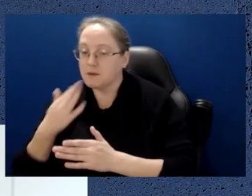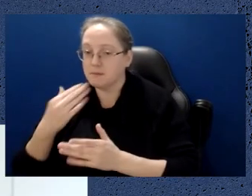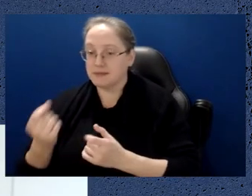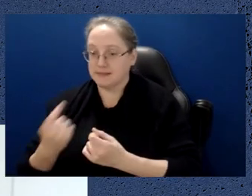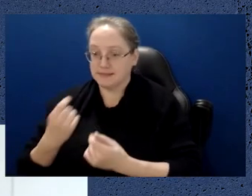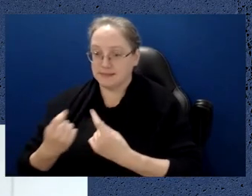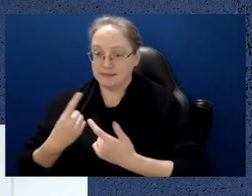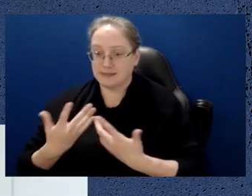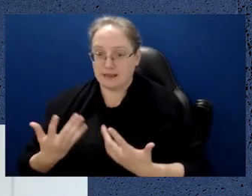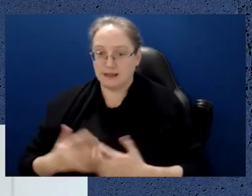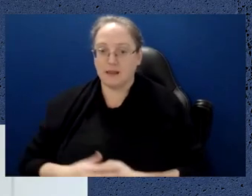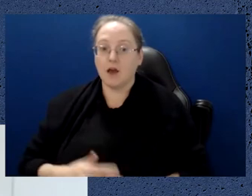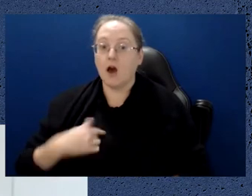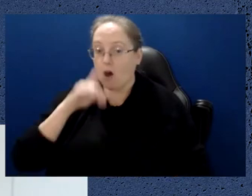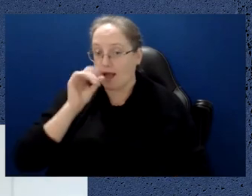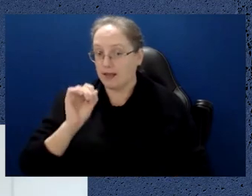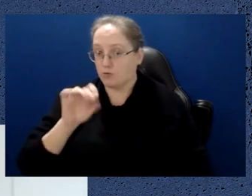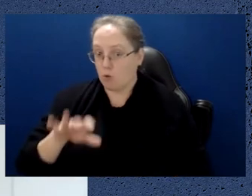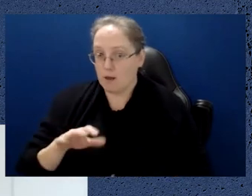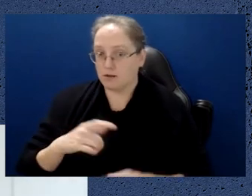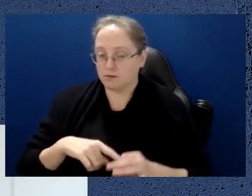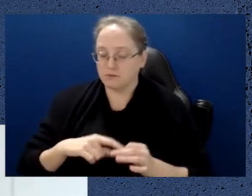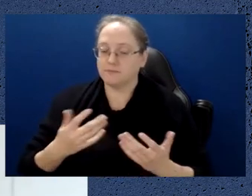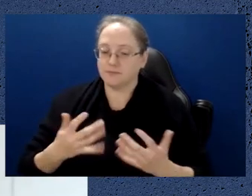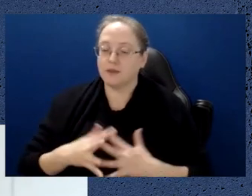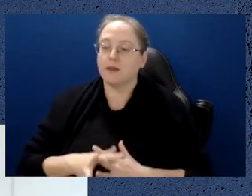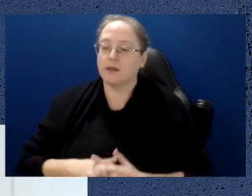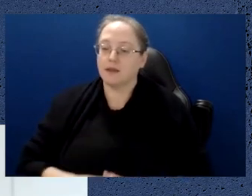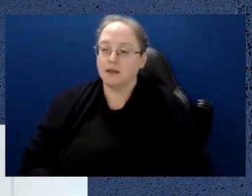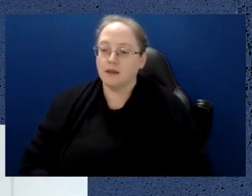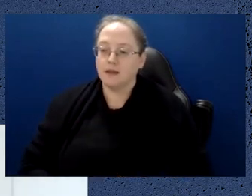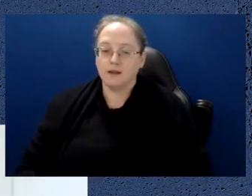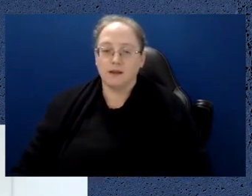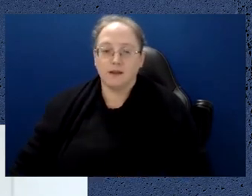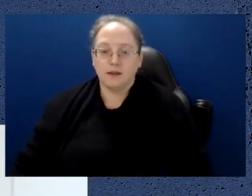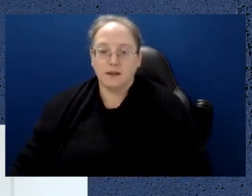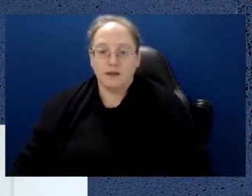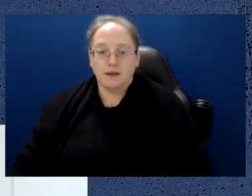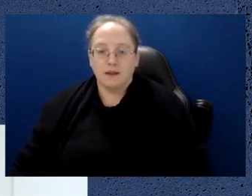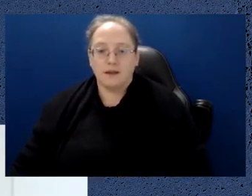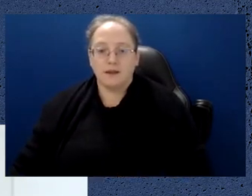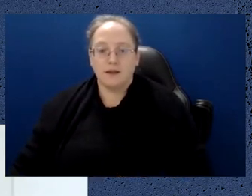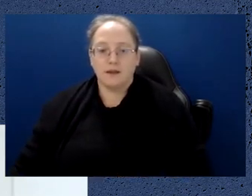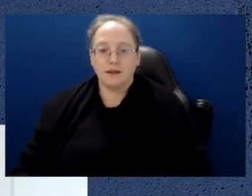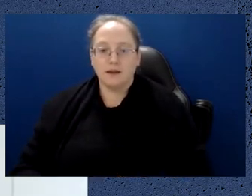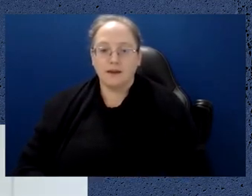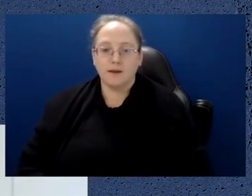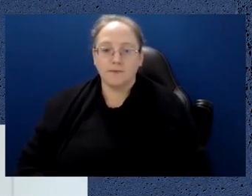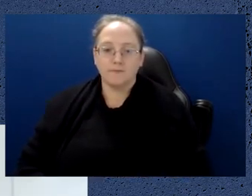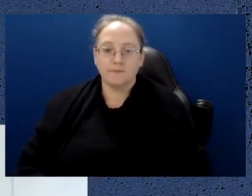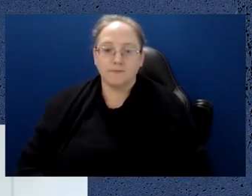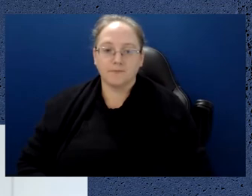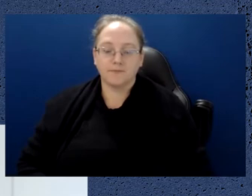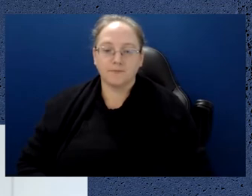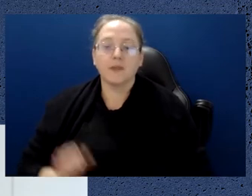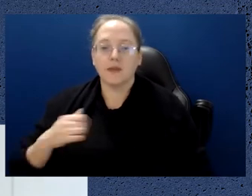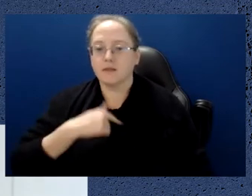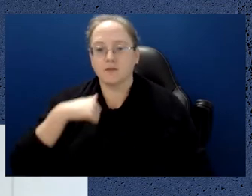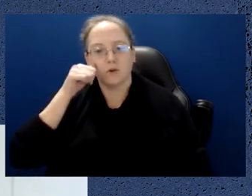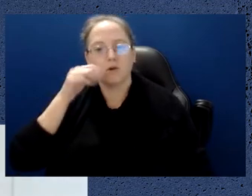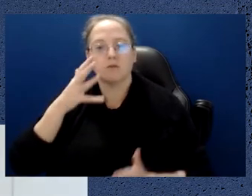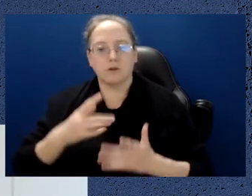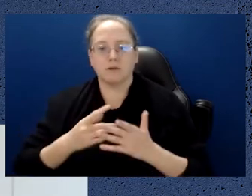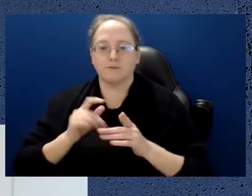one that I could throw in. And that is clearly there's a lot of investment happening in